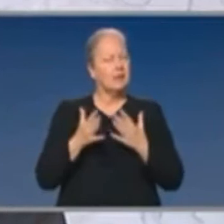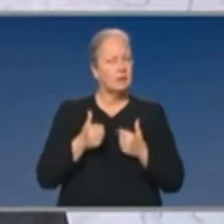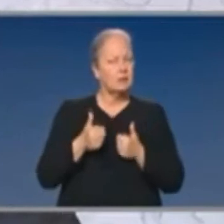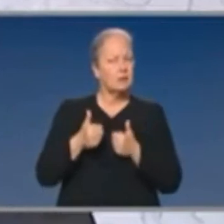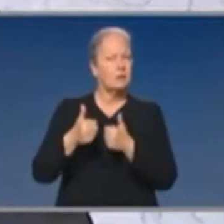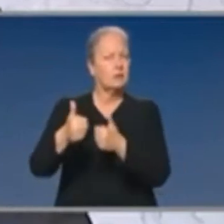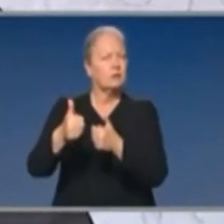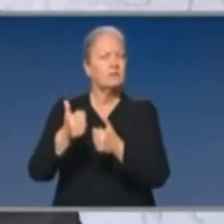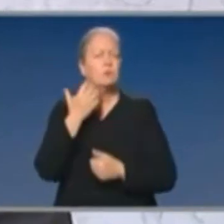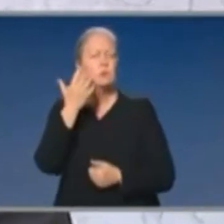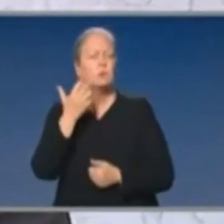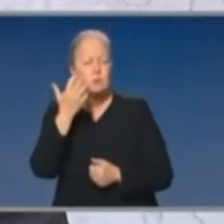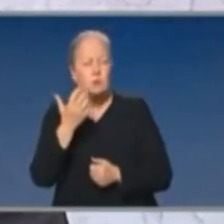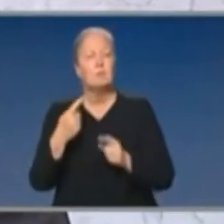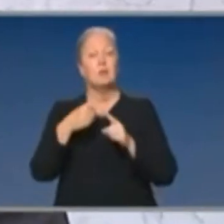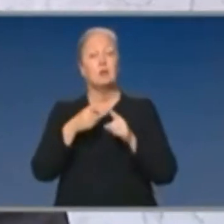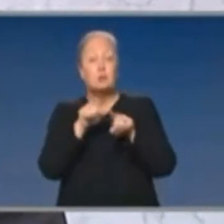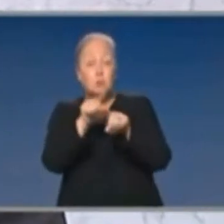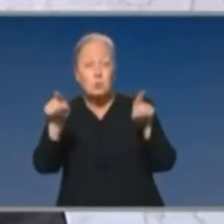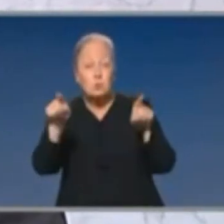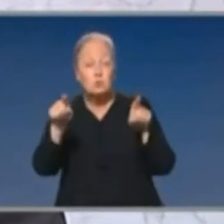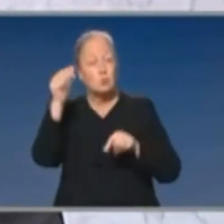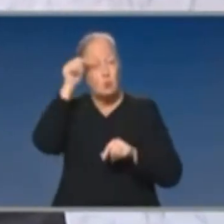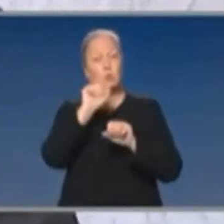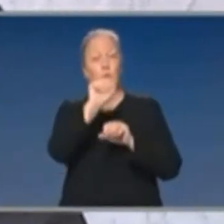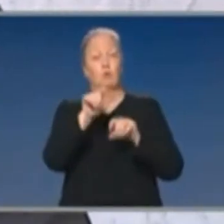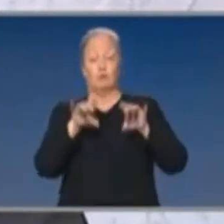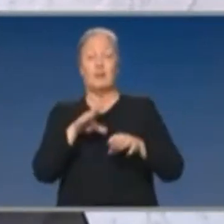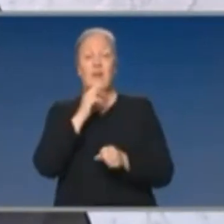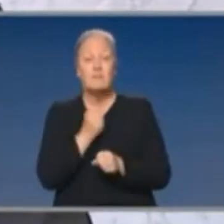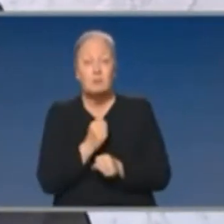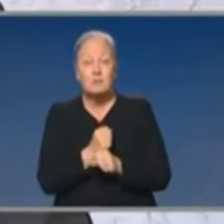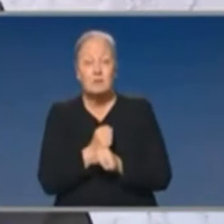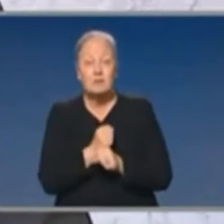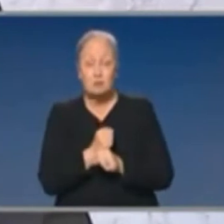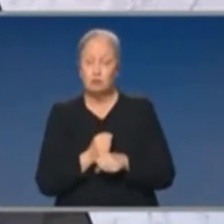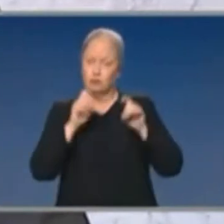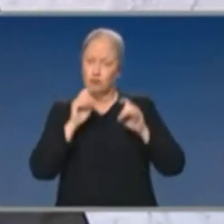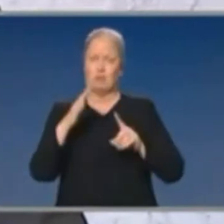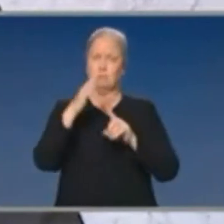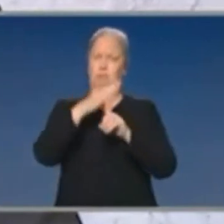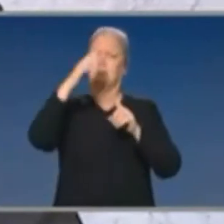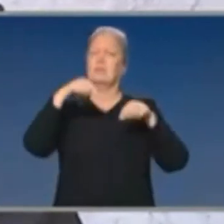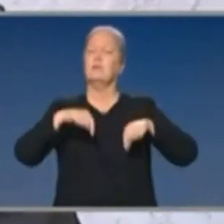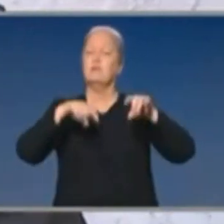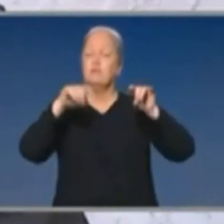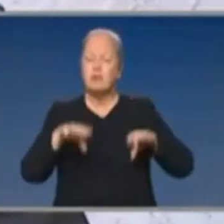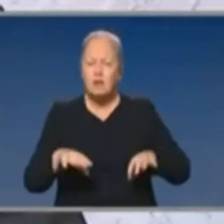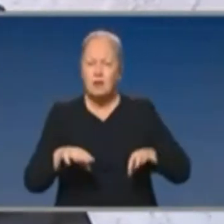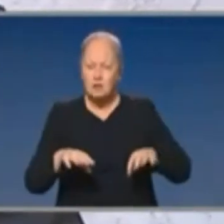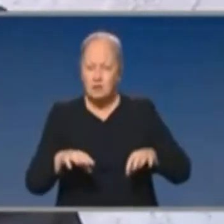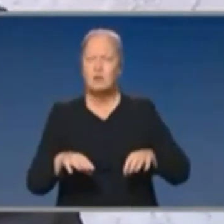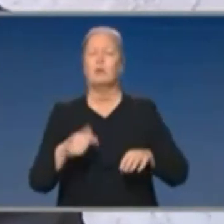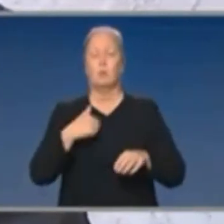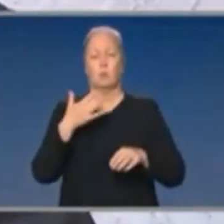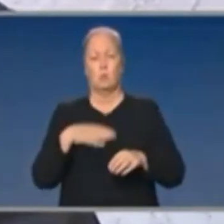And the other thing Australians can take hope from today is that their government, their Australian Government, their Federal Government is providing hope through a